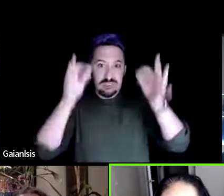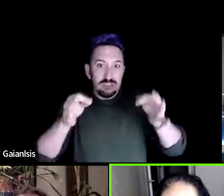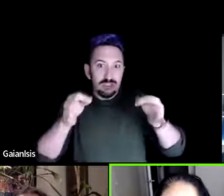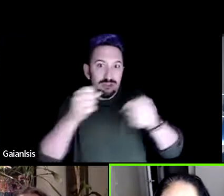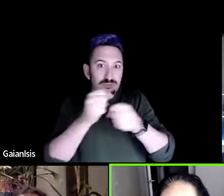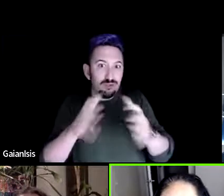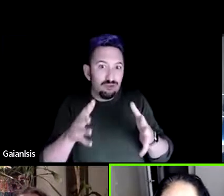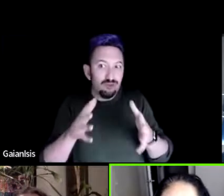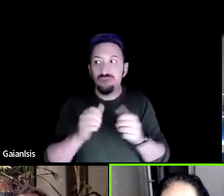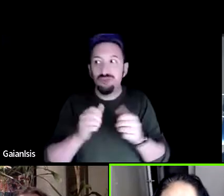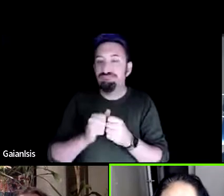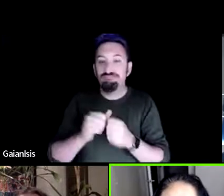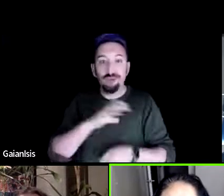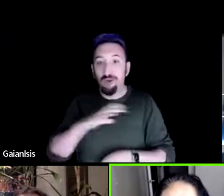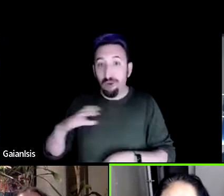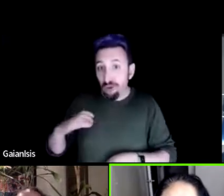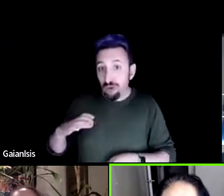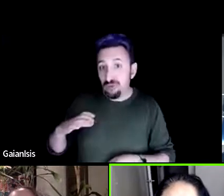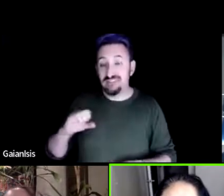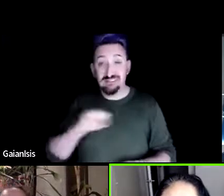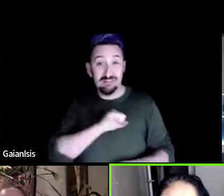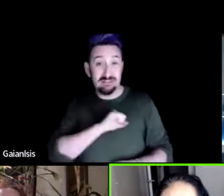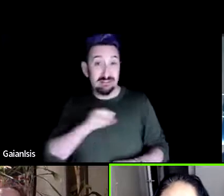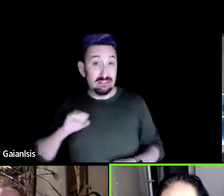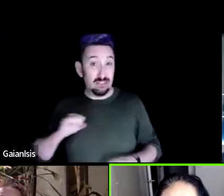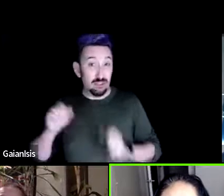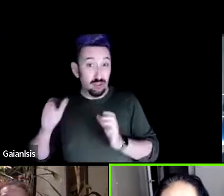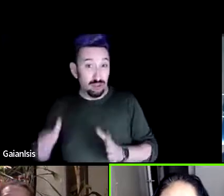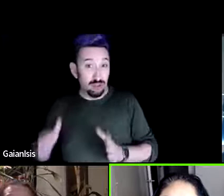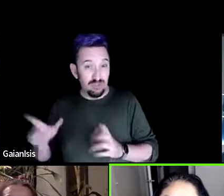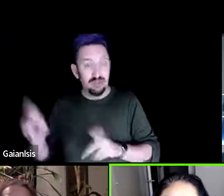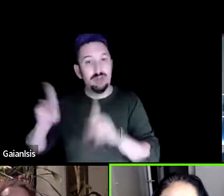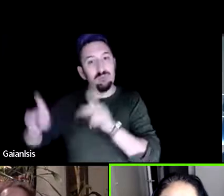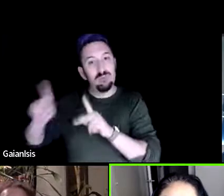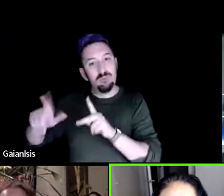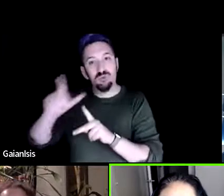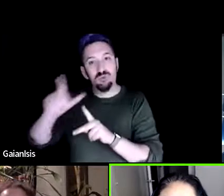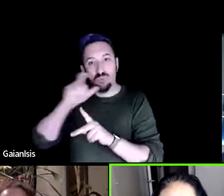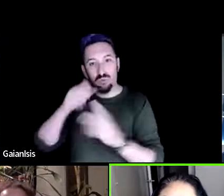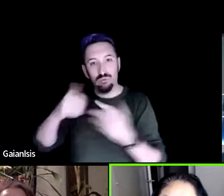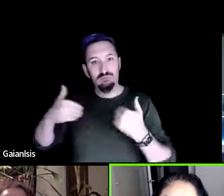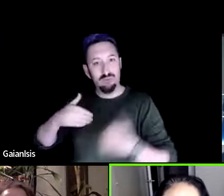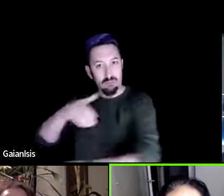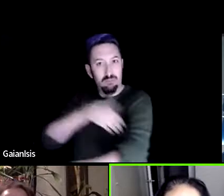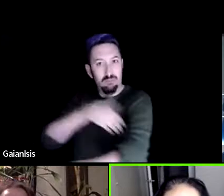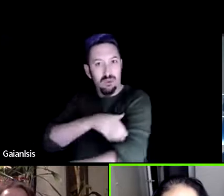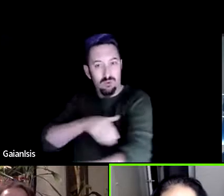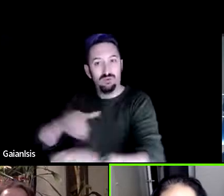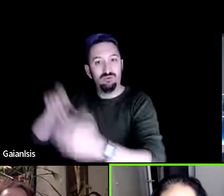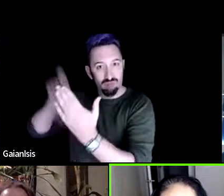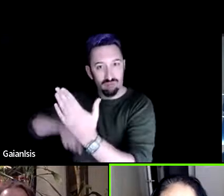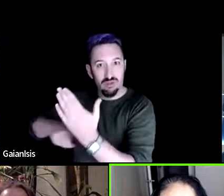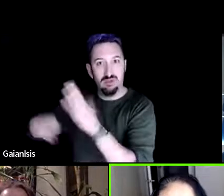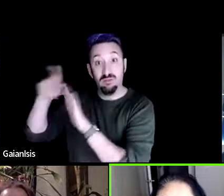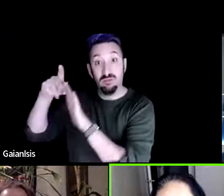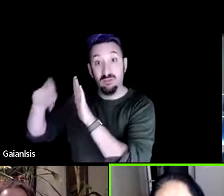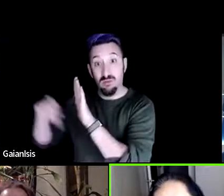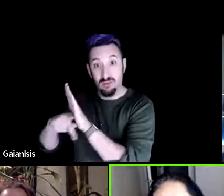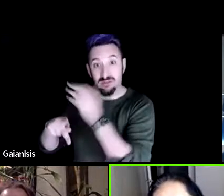all the people that have their hands on the ability to allow us to heal the earth